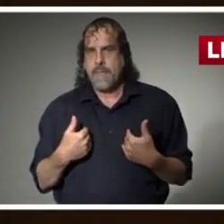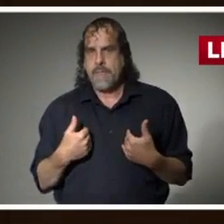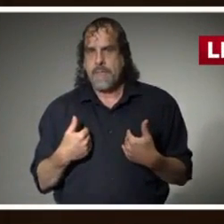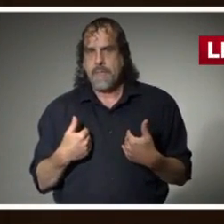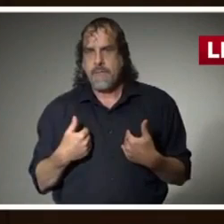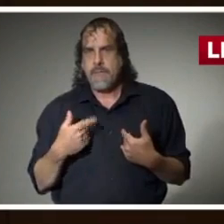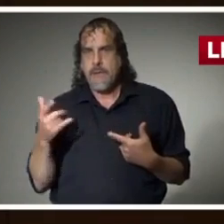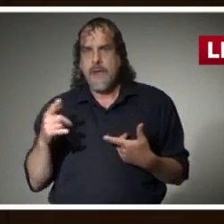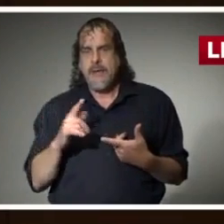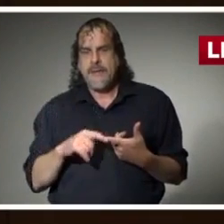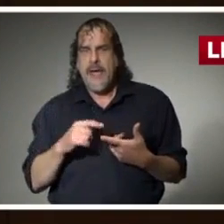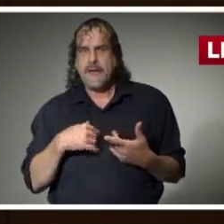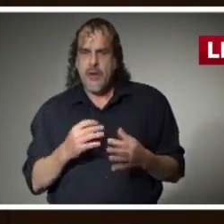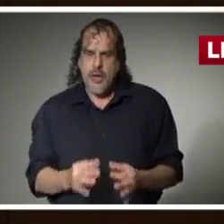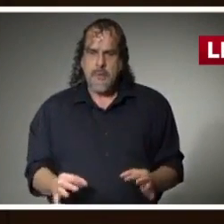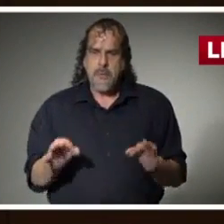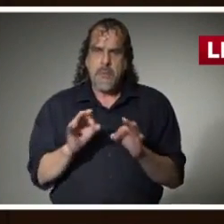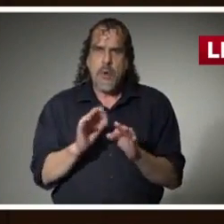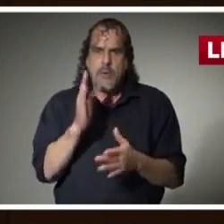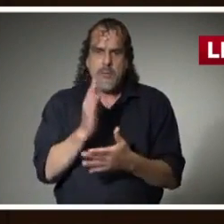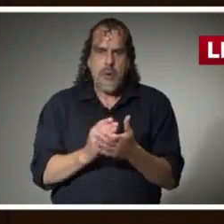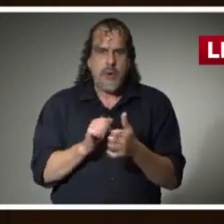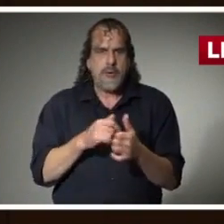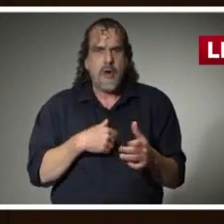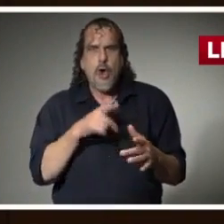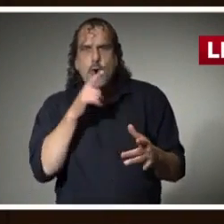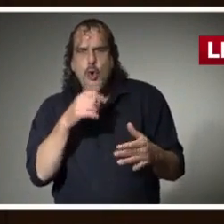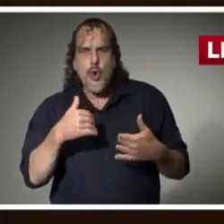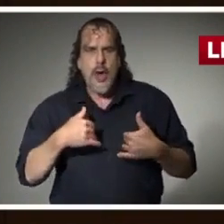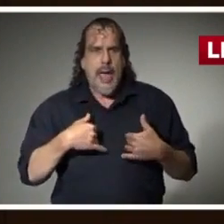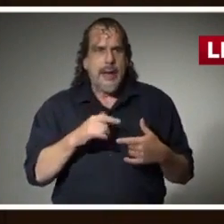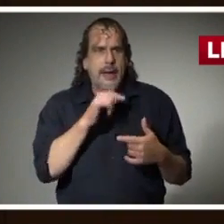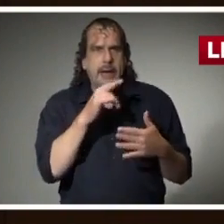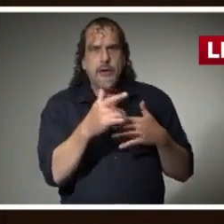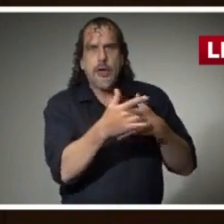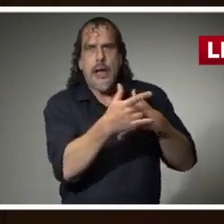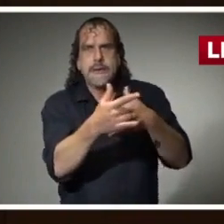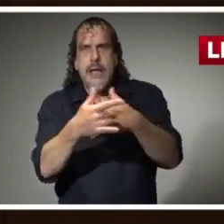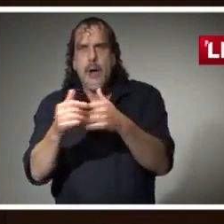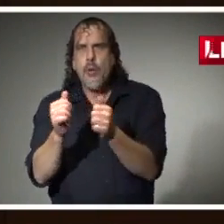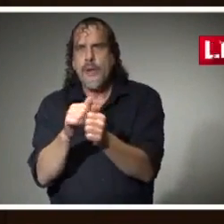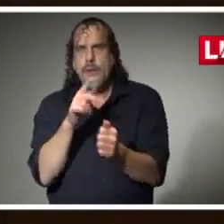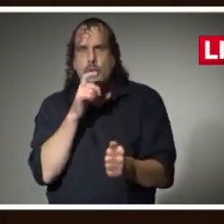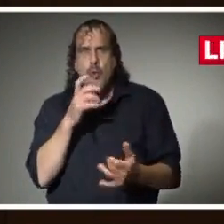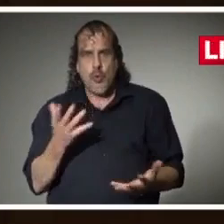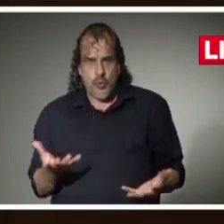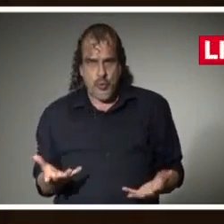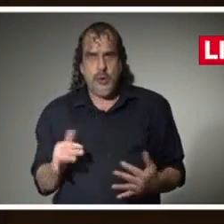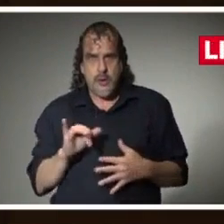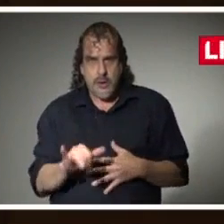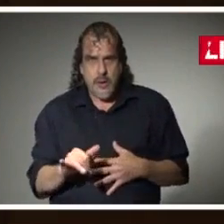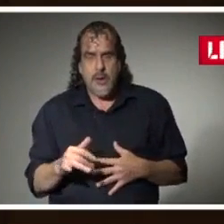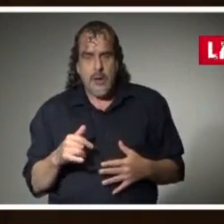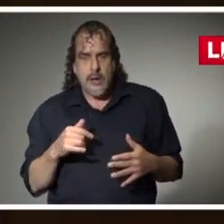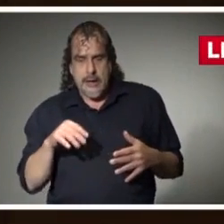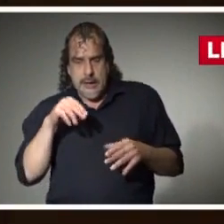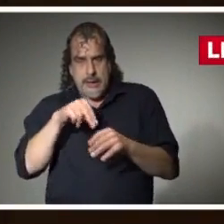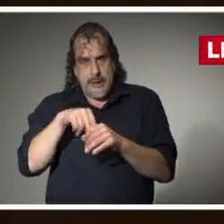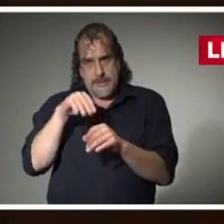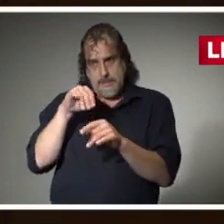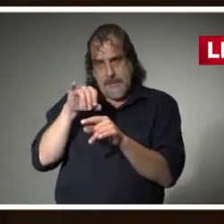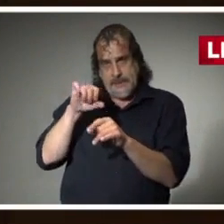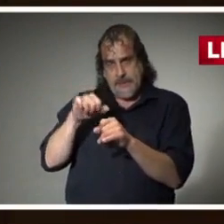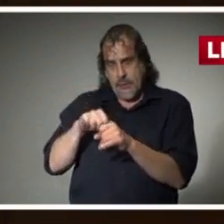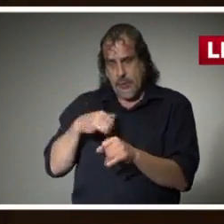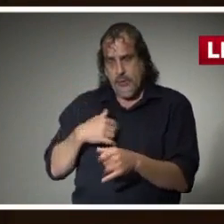of our surveillance ongoing and moving forward. In Mississippi, it's, it's an indication with